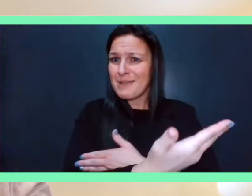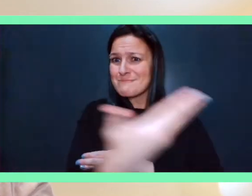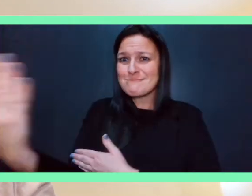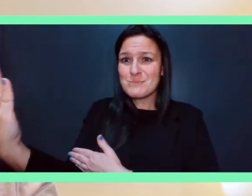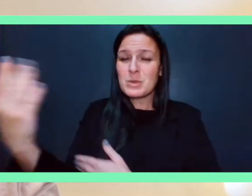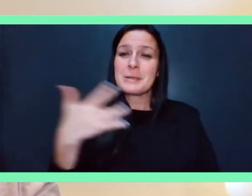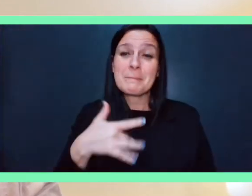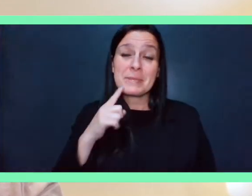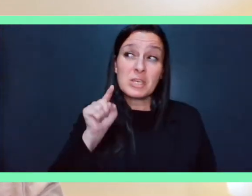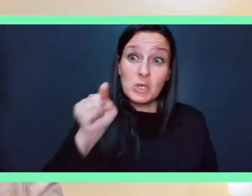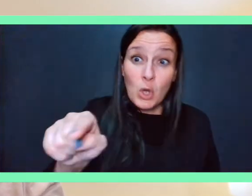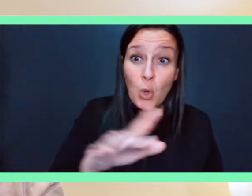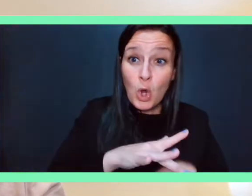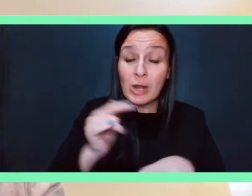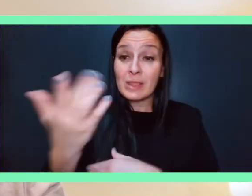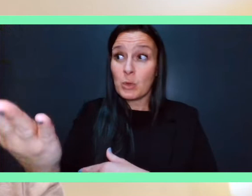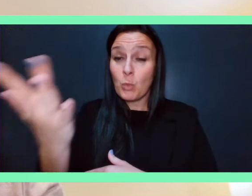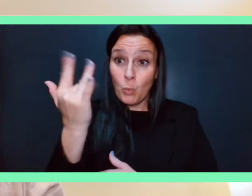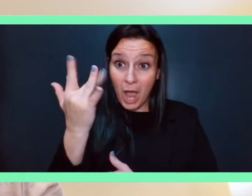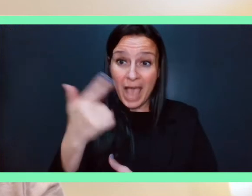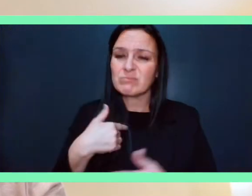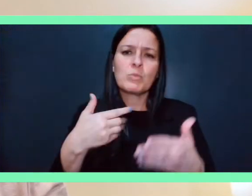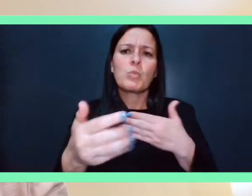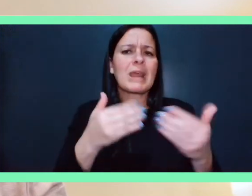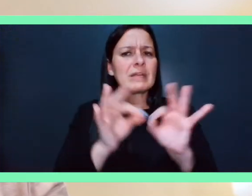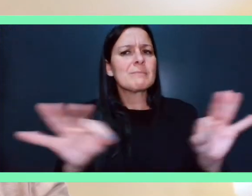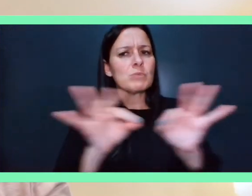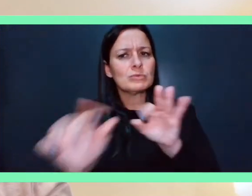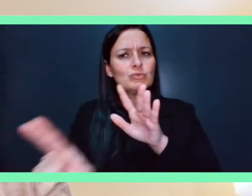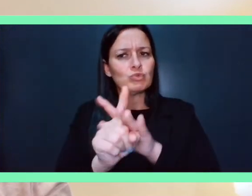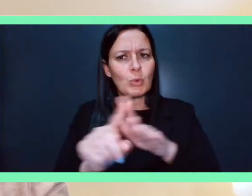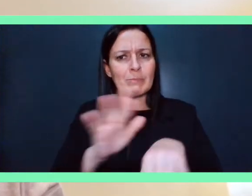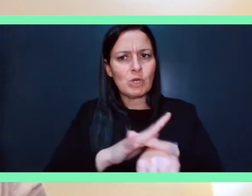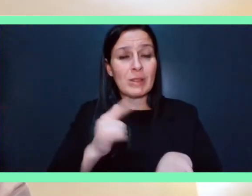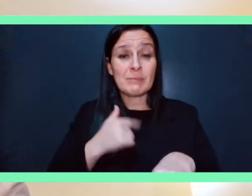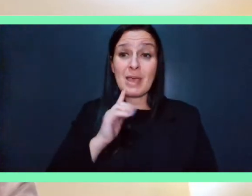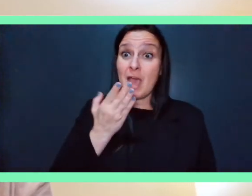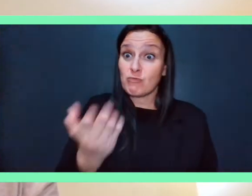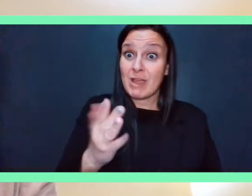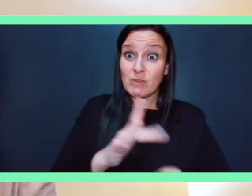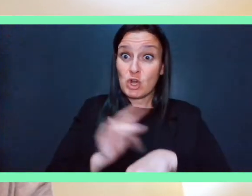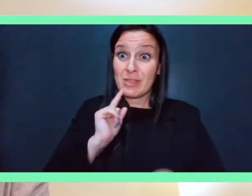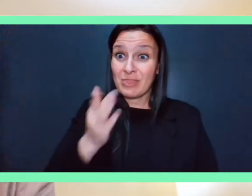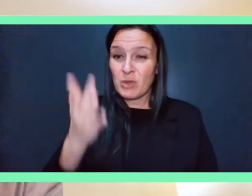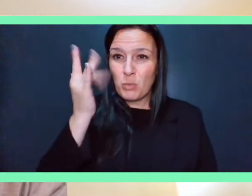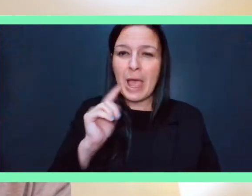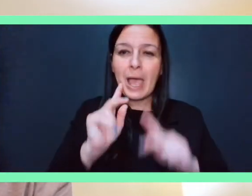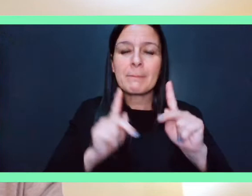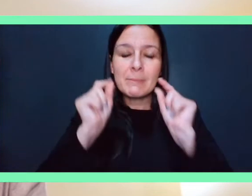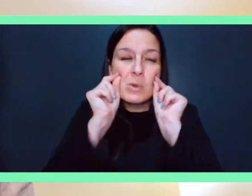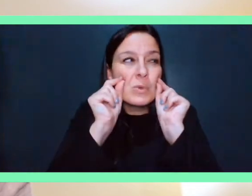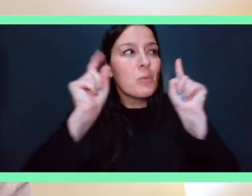believe early bird gets a worm with whatever you do in this lifetime so I'm out there earlier because those that's a time where the people are